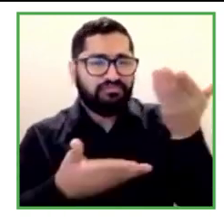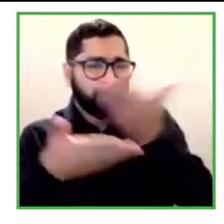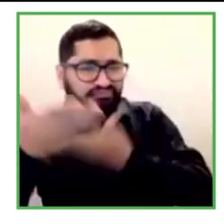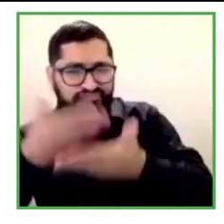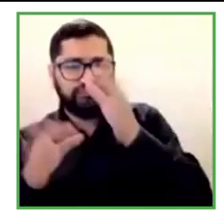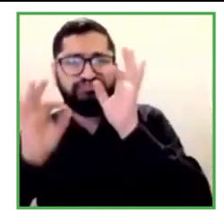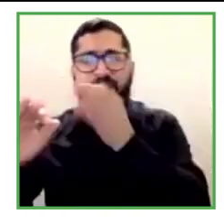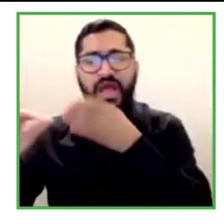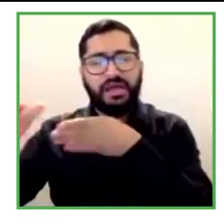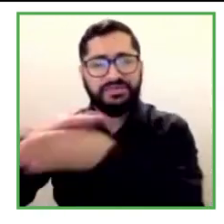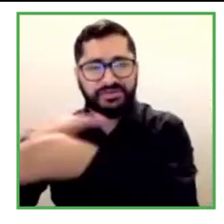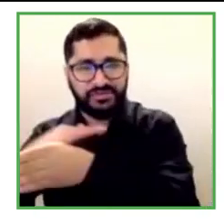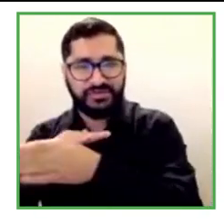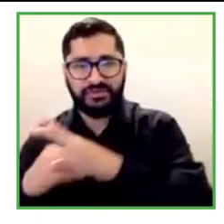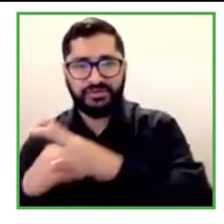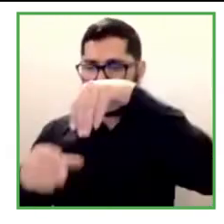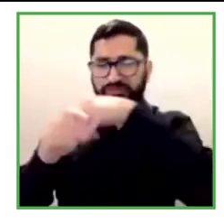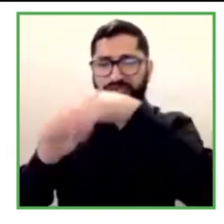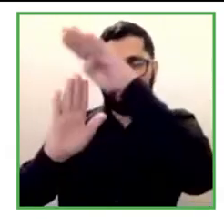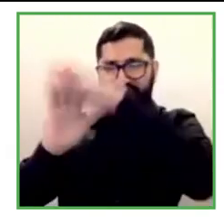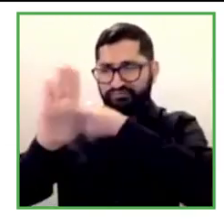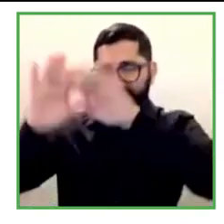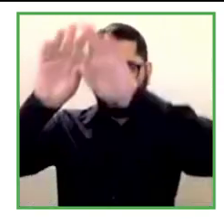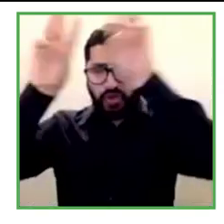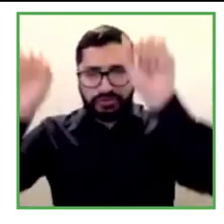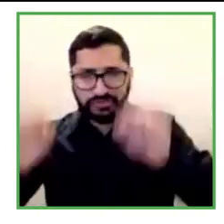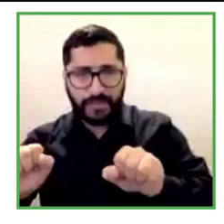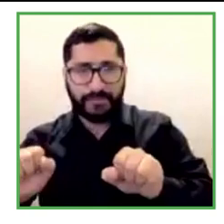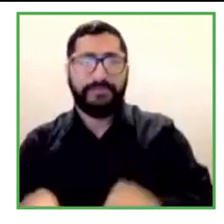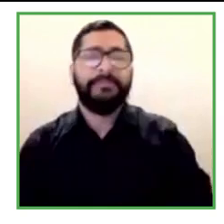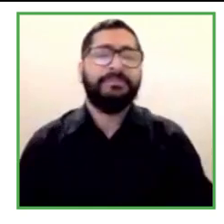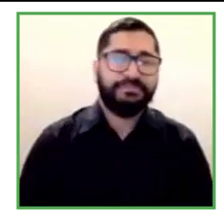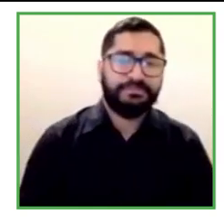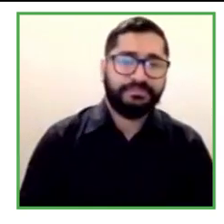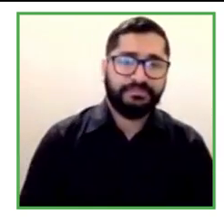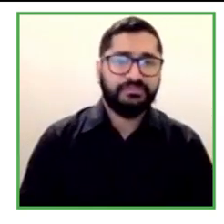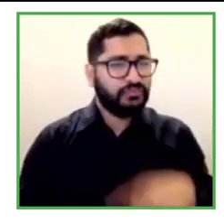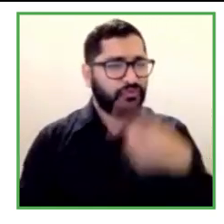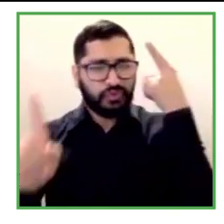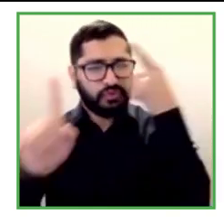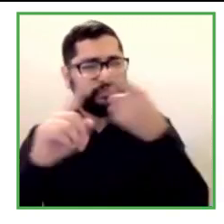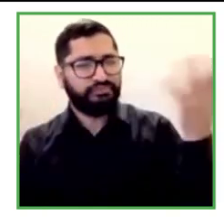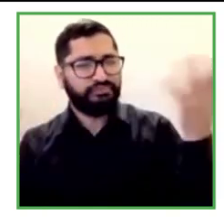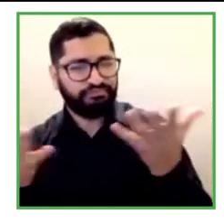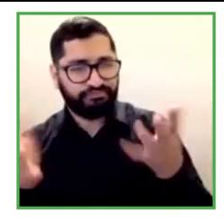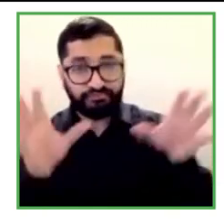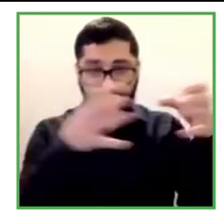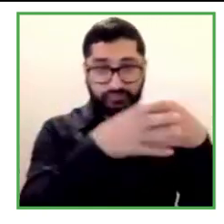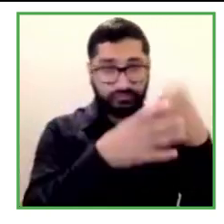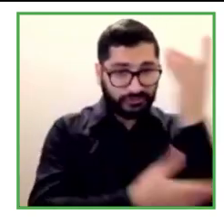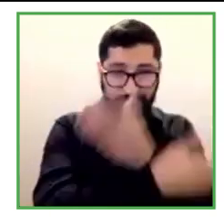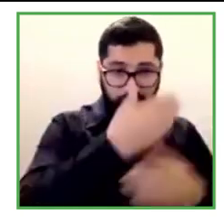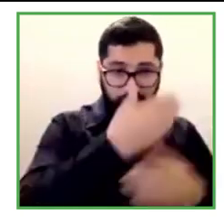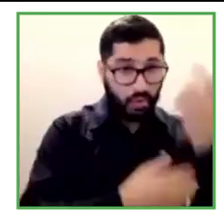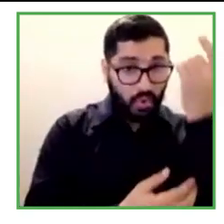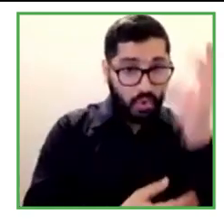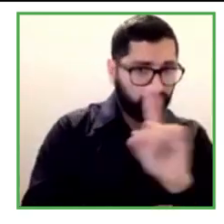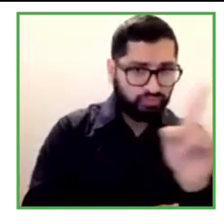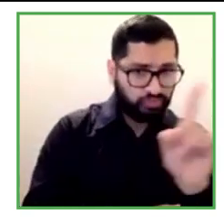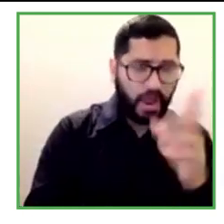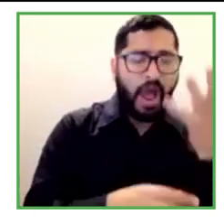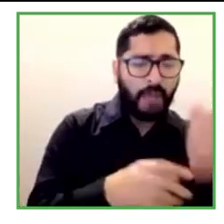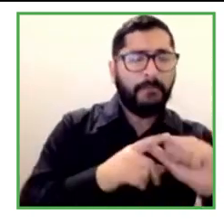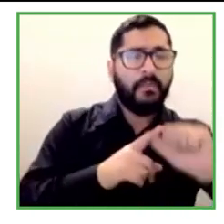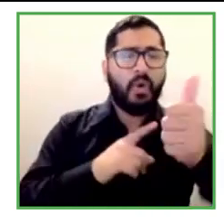platforms, not only in terms of disabilities, but this goes towards its aim towards other groups of the population.